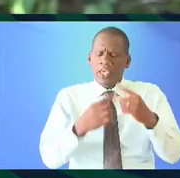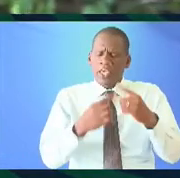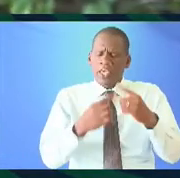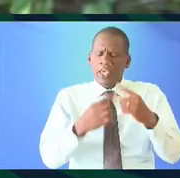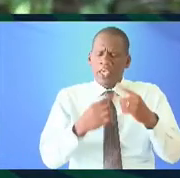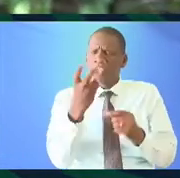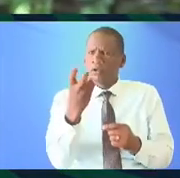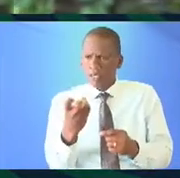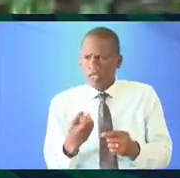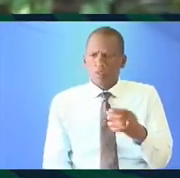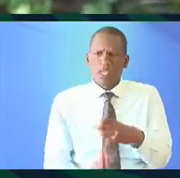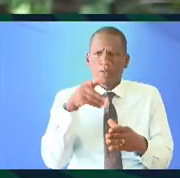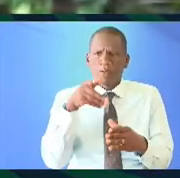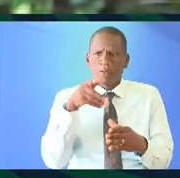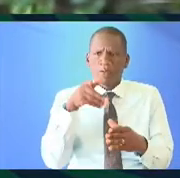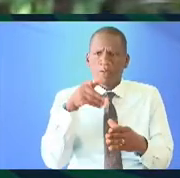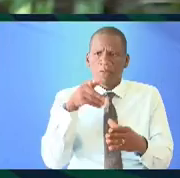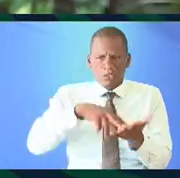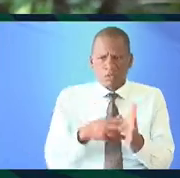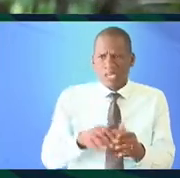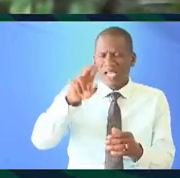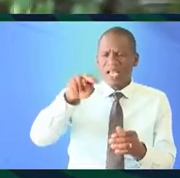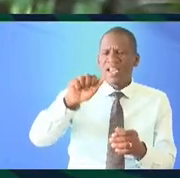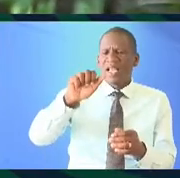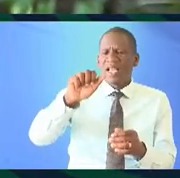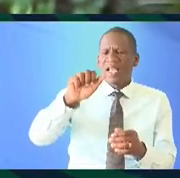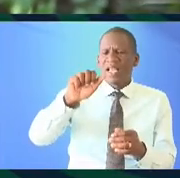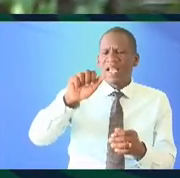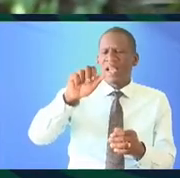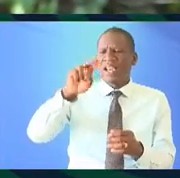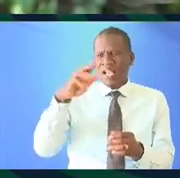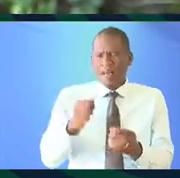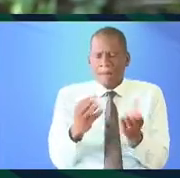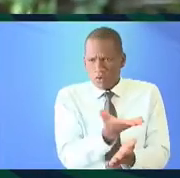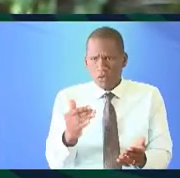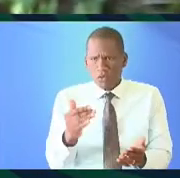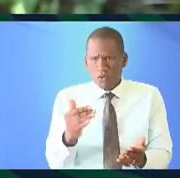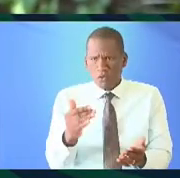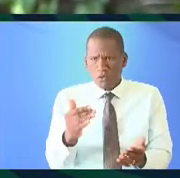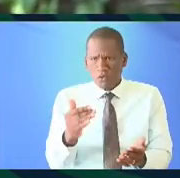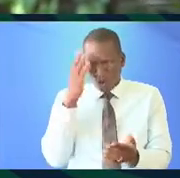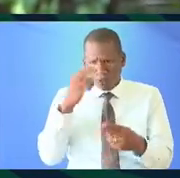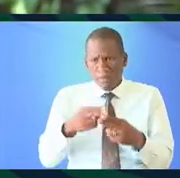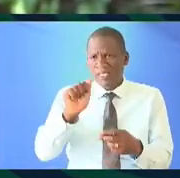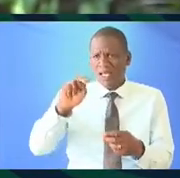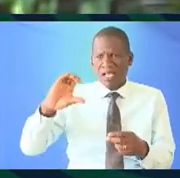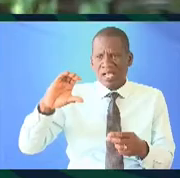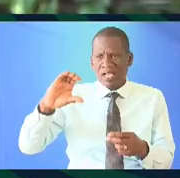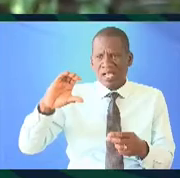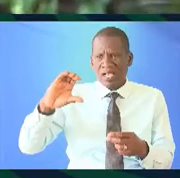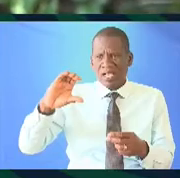2020 I set up this project called Nanga which many of you know means means Anka